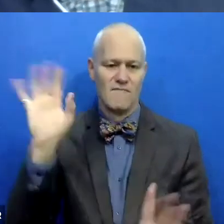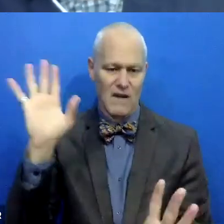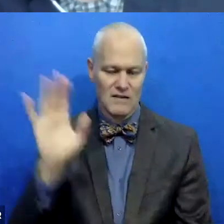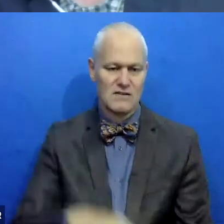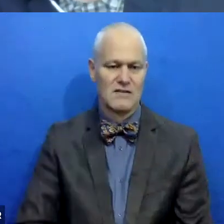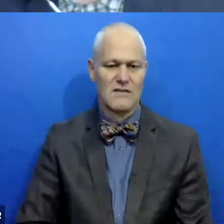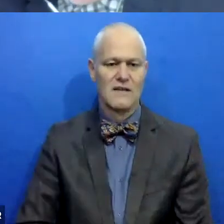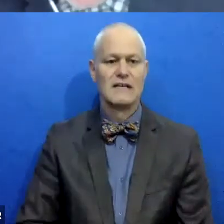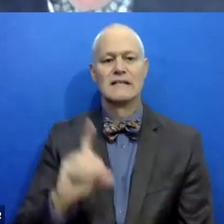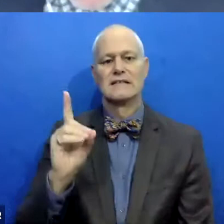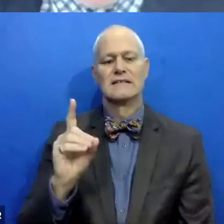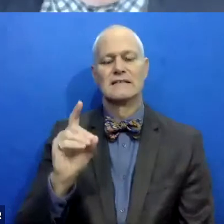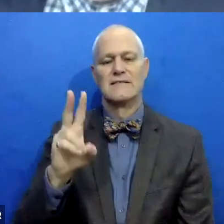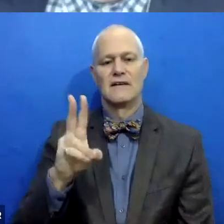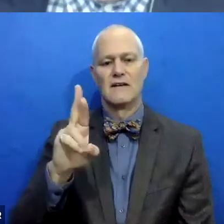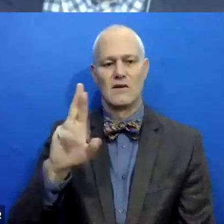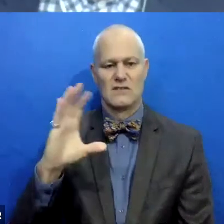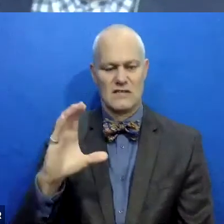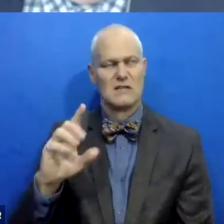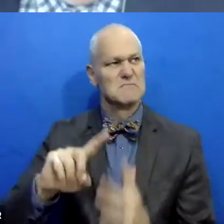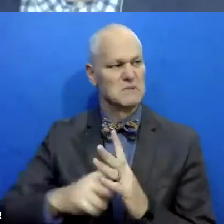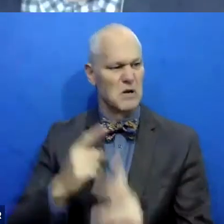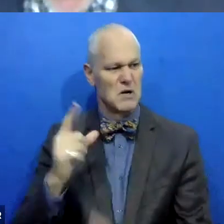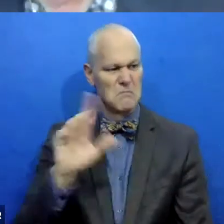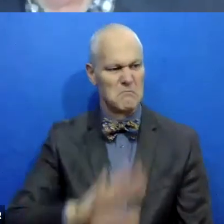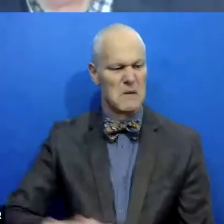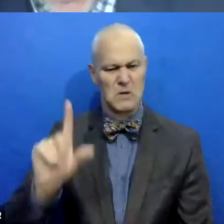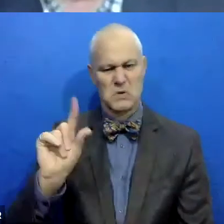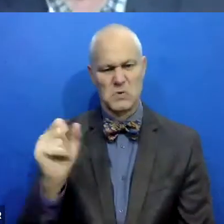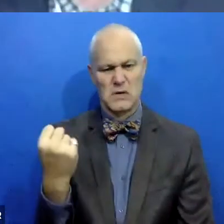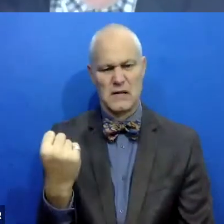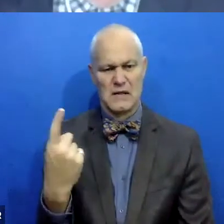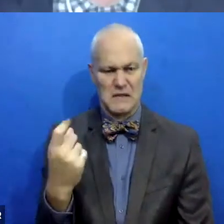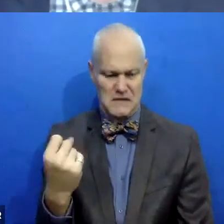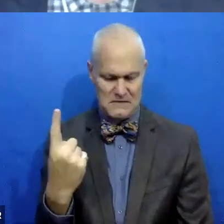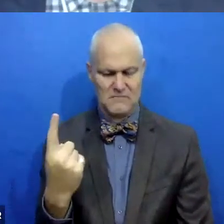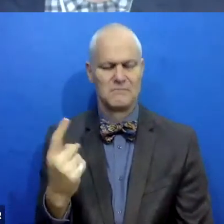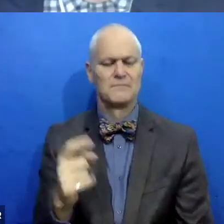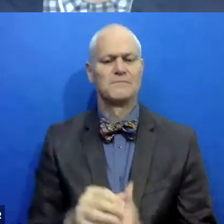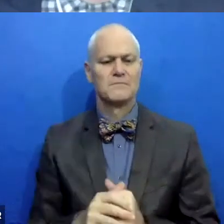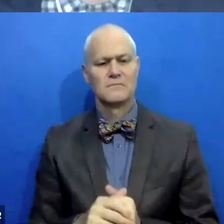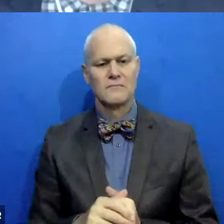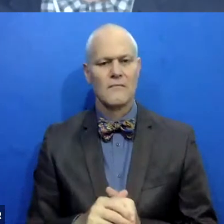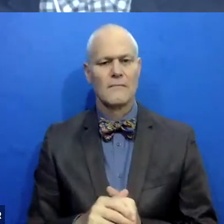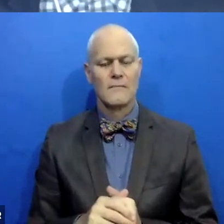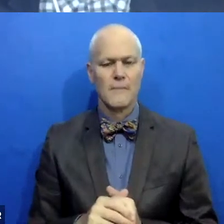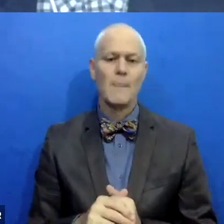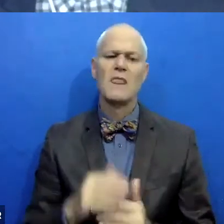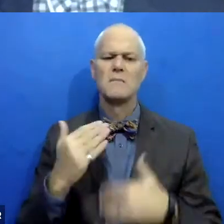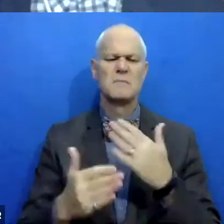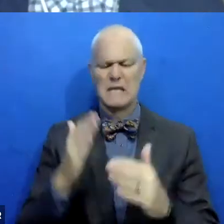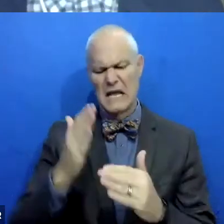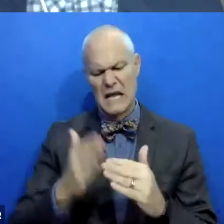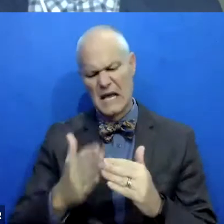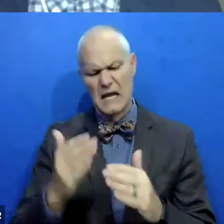circles came about in roughly 2011. And it was, um, at the end of about four